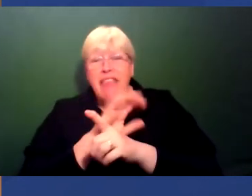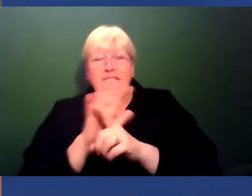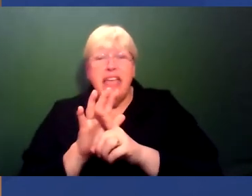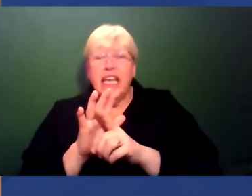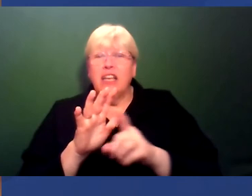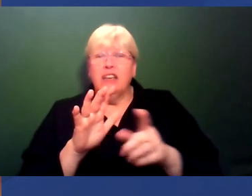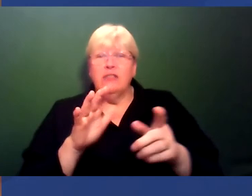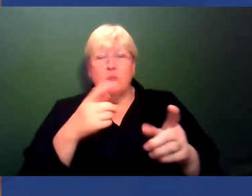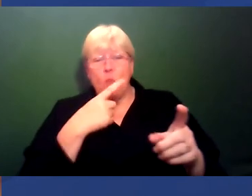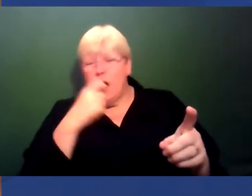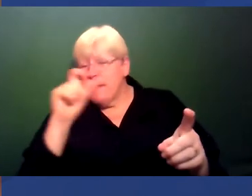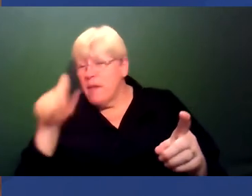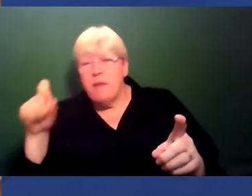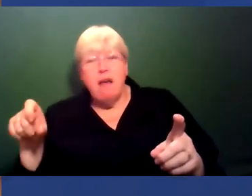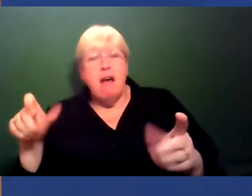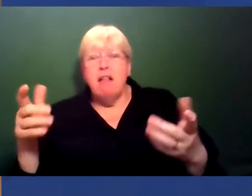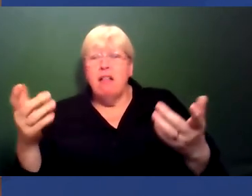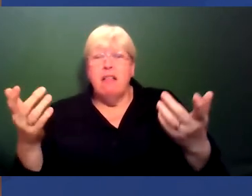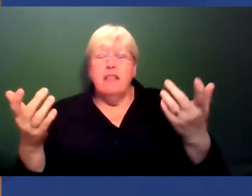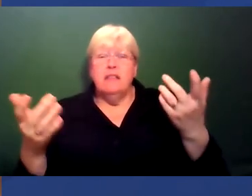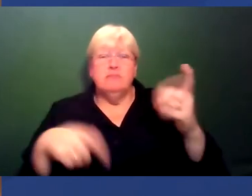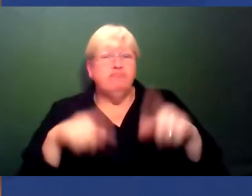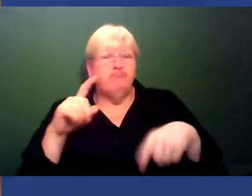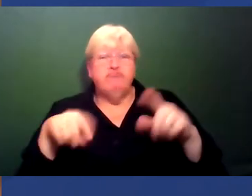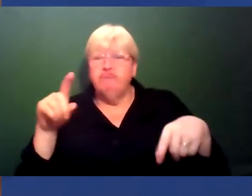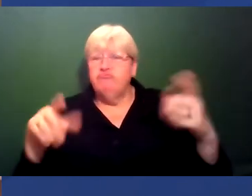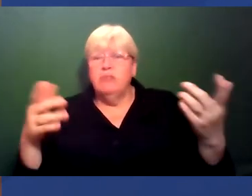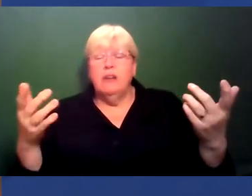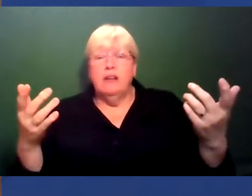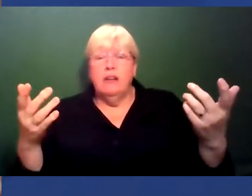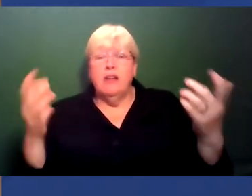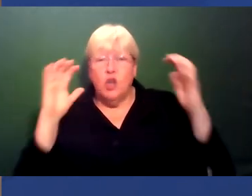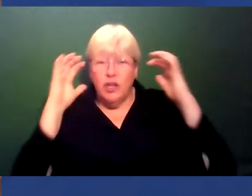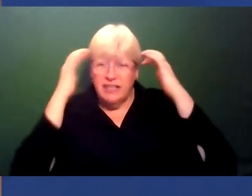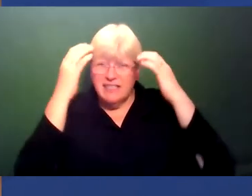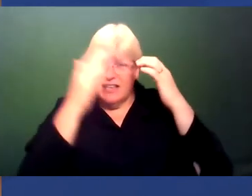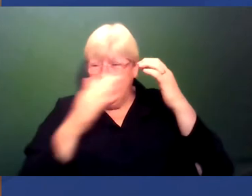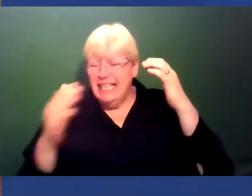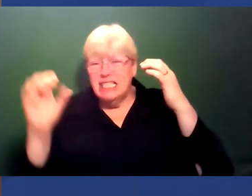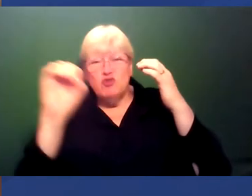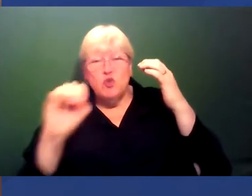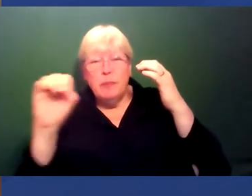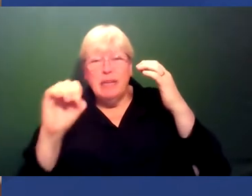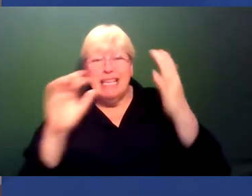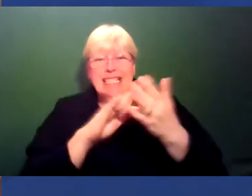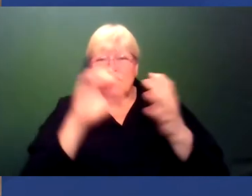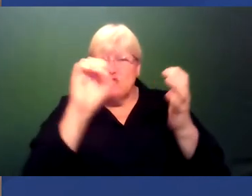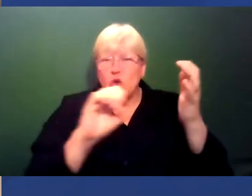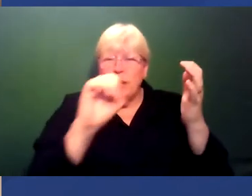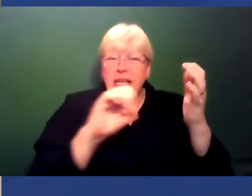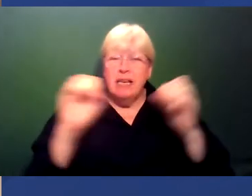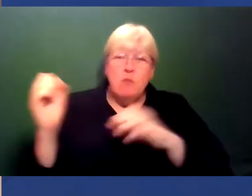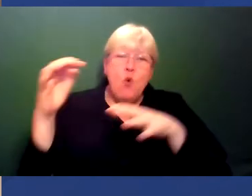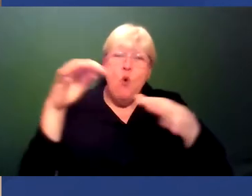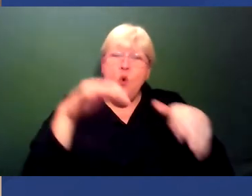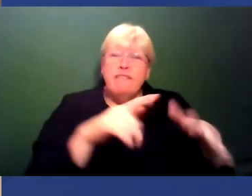white people and, you know, the concerns of, like, Eastern and Central European people, you know, the immigration into the UK, that's kind of not